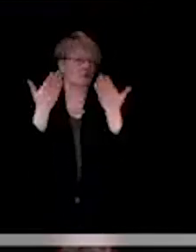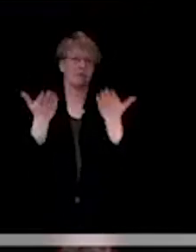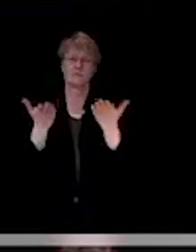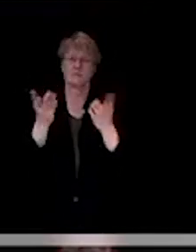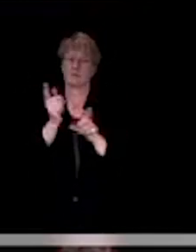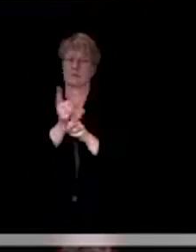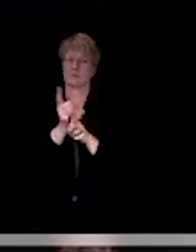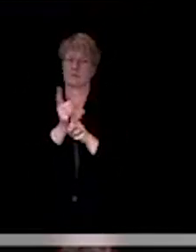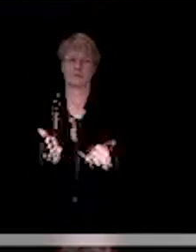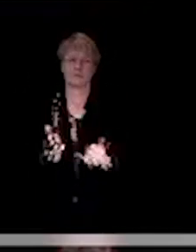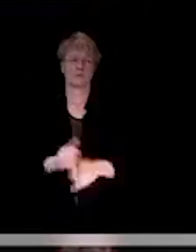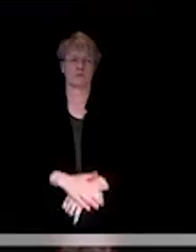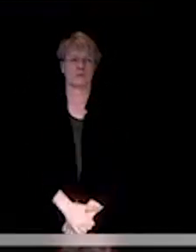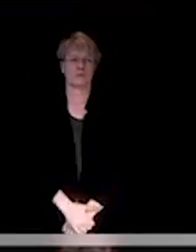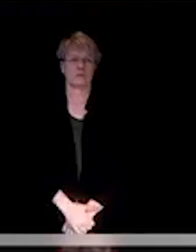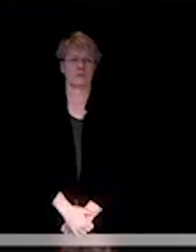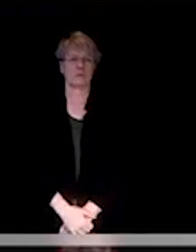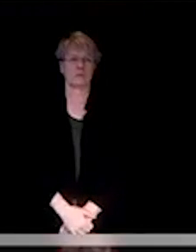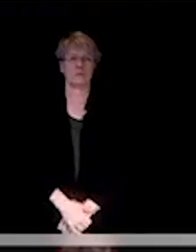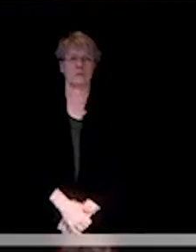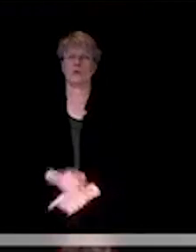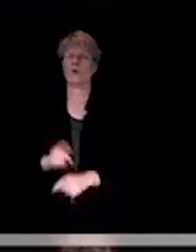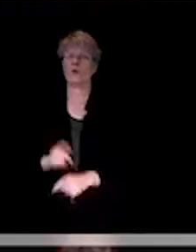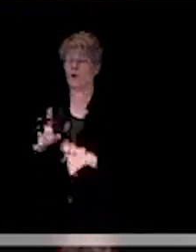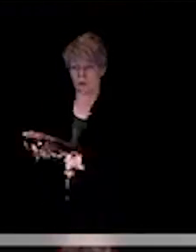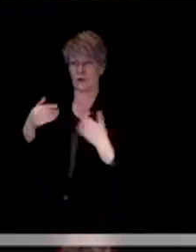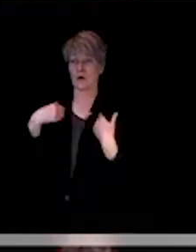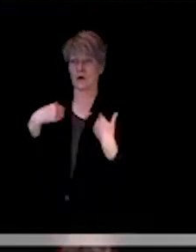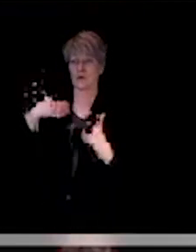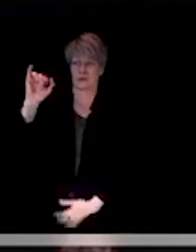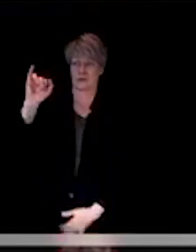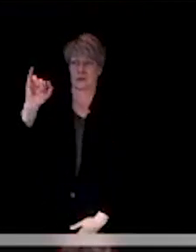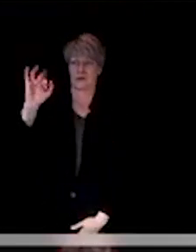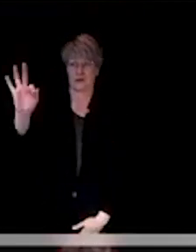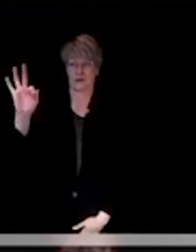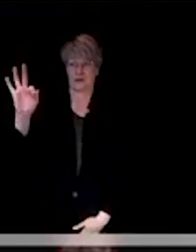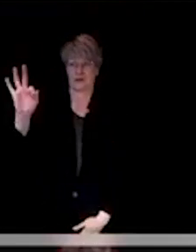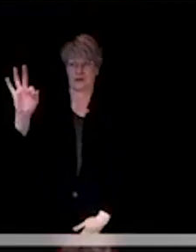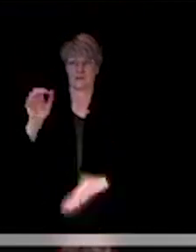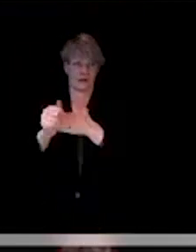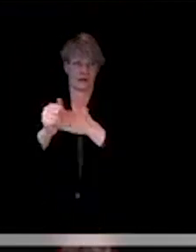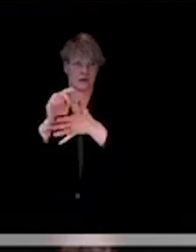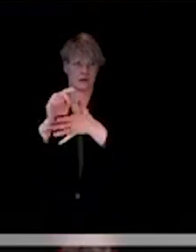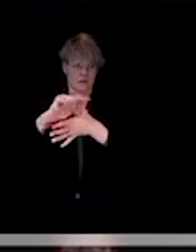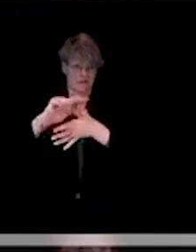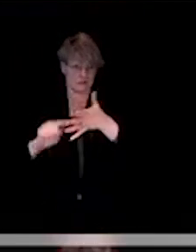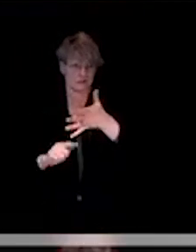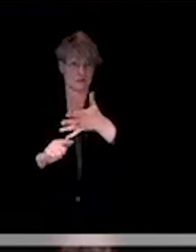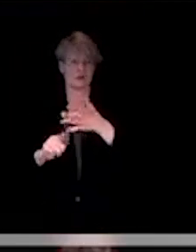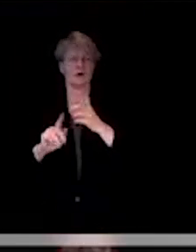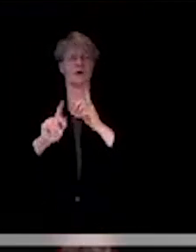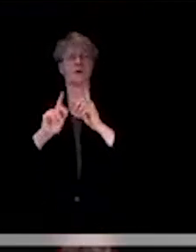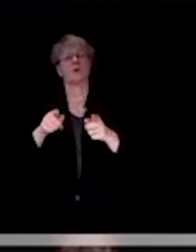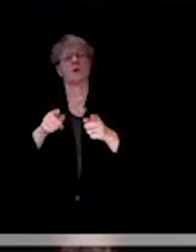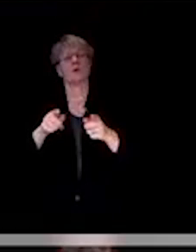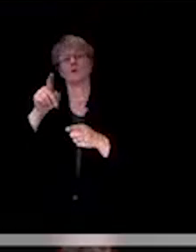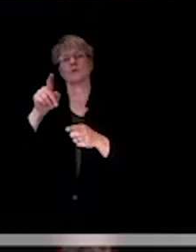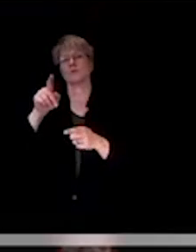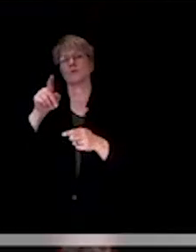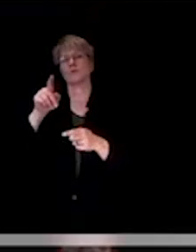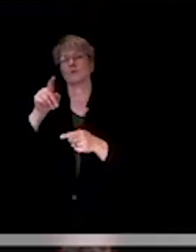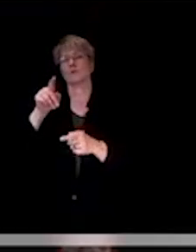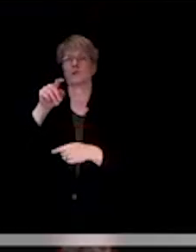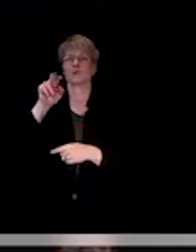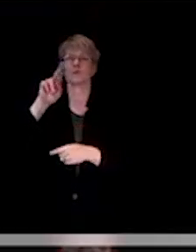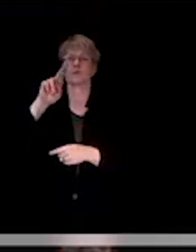We have the CIF guidelines on our website. If you go to the Roadmap to Recovery page, what